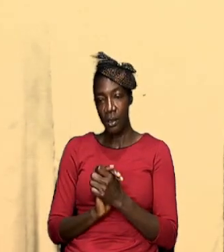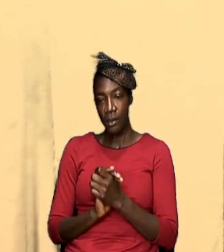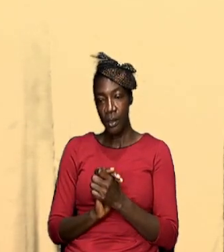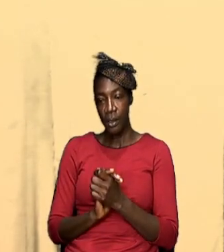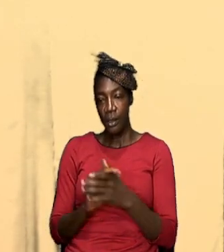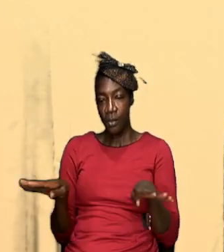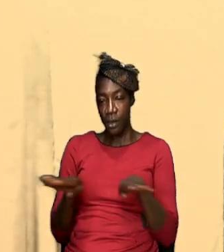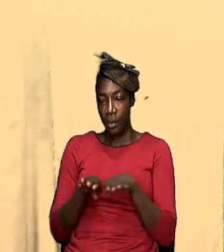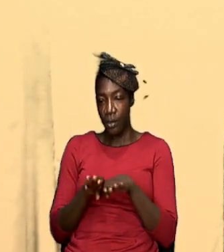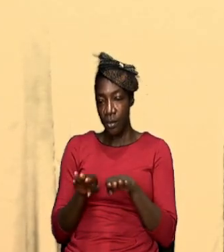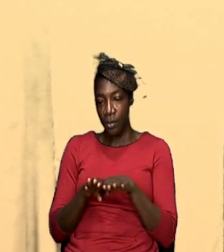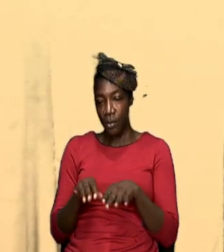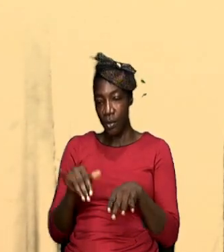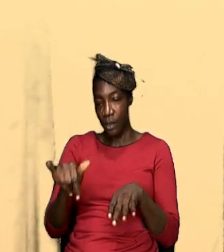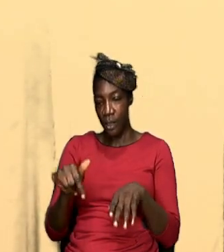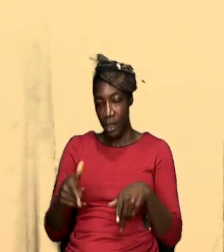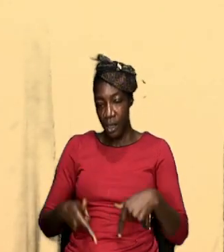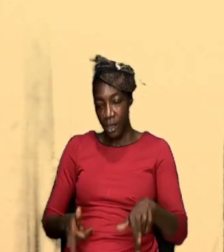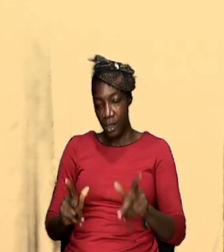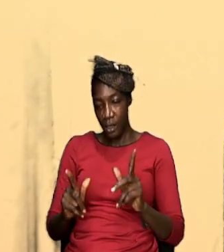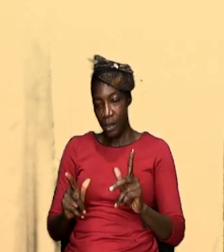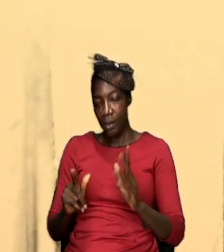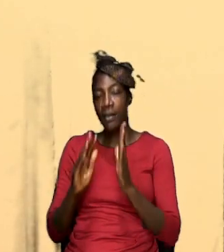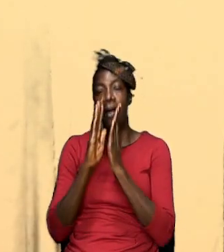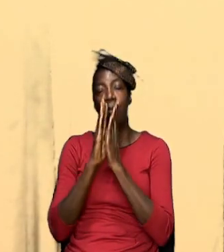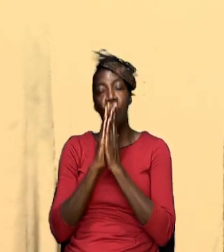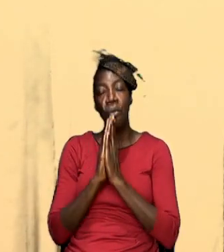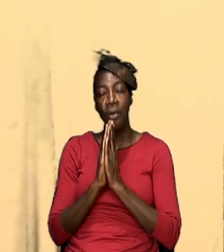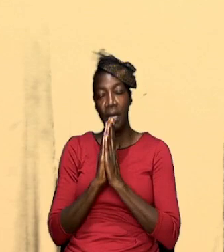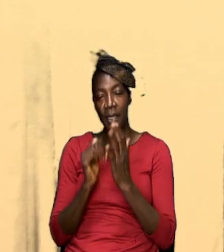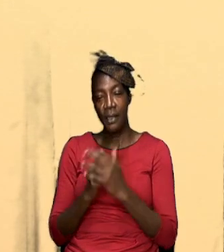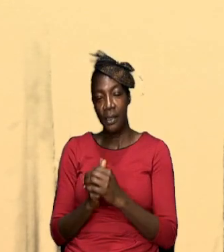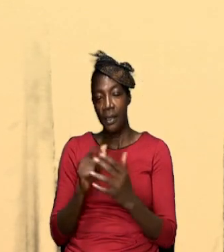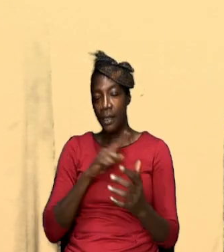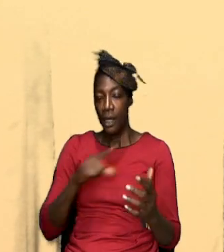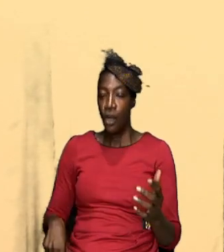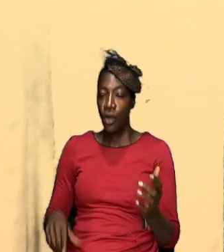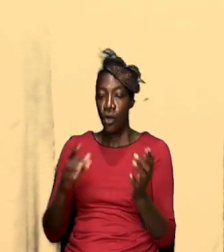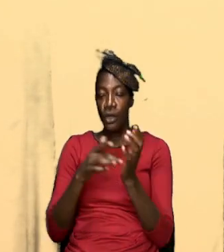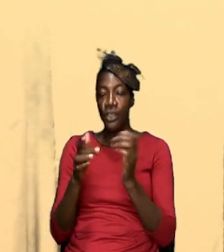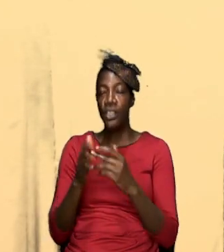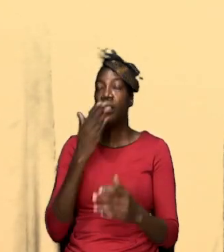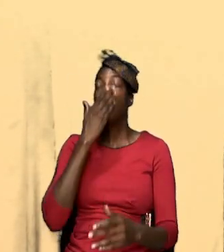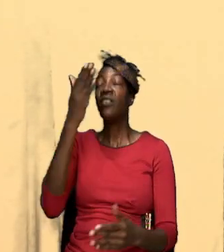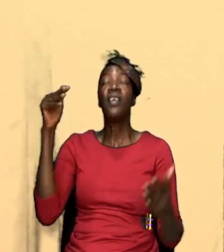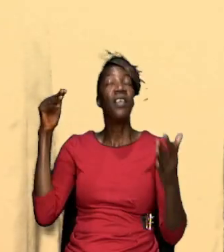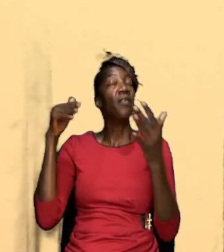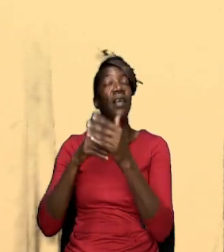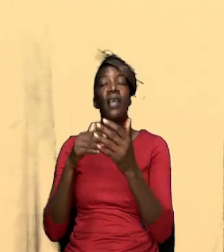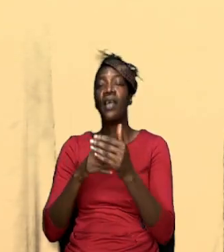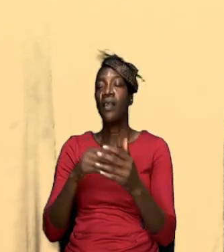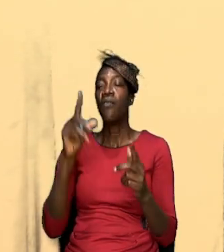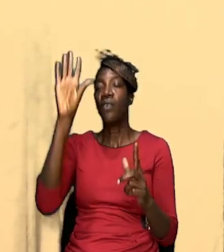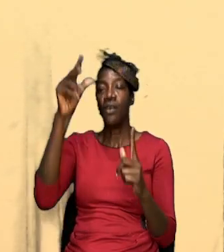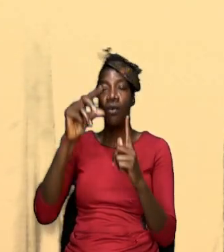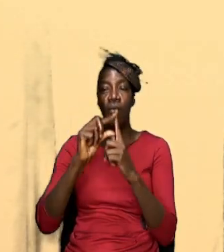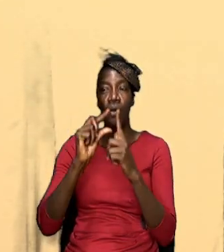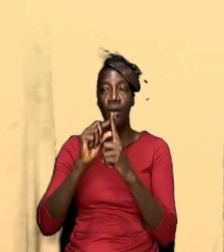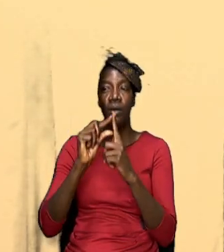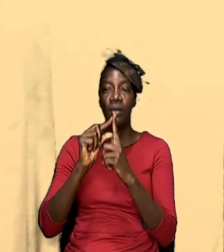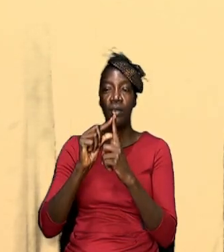going to close on that note let us pray Lord Jesus we thank you again for your words